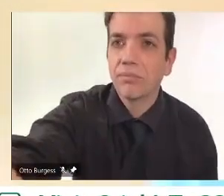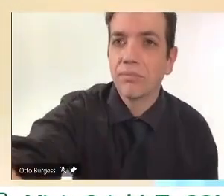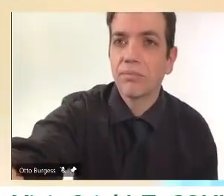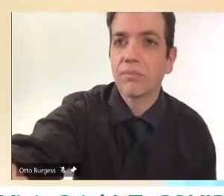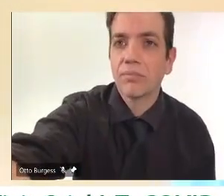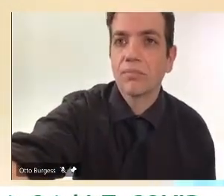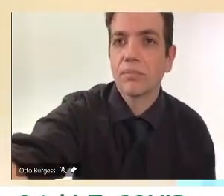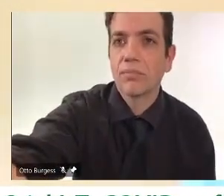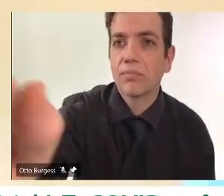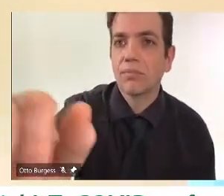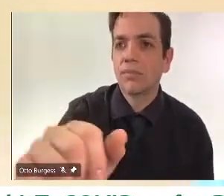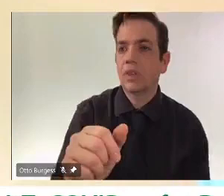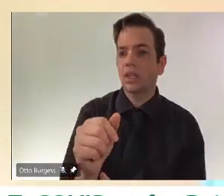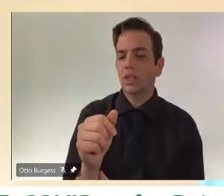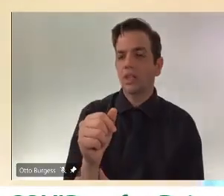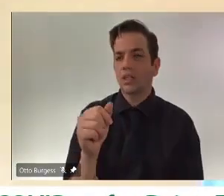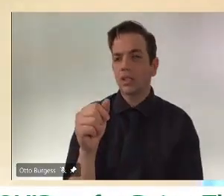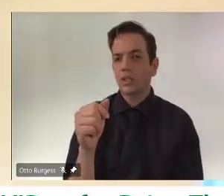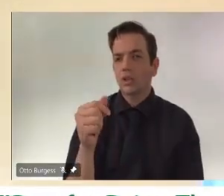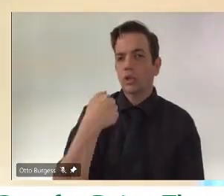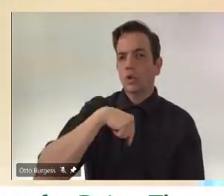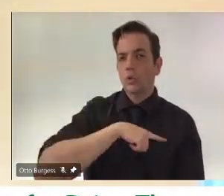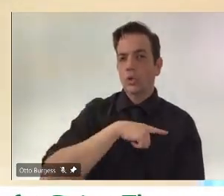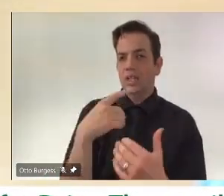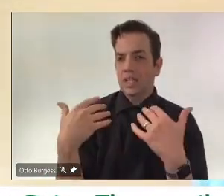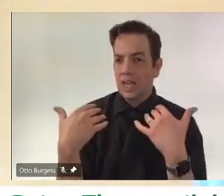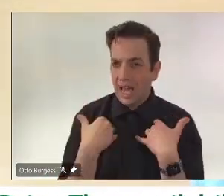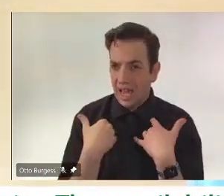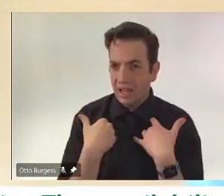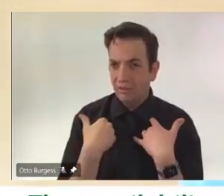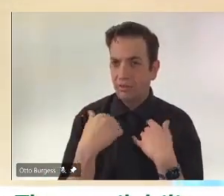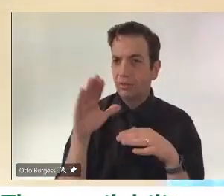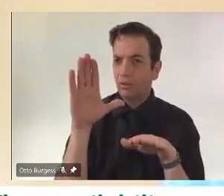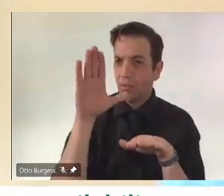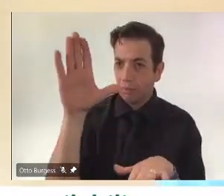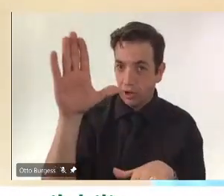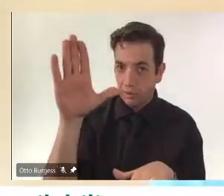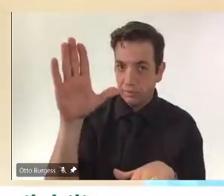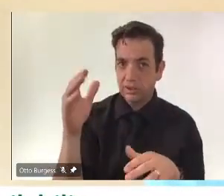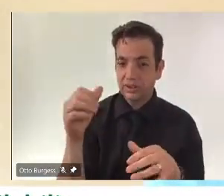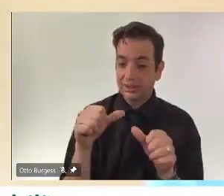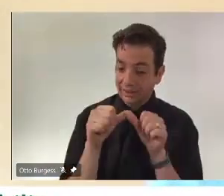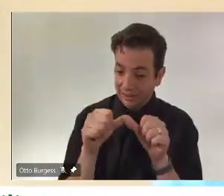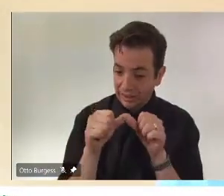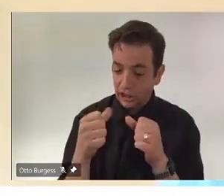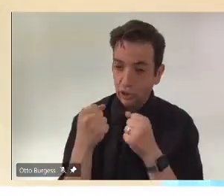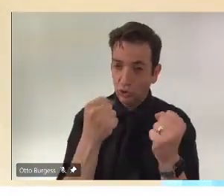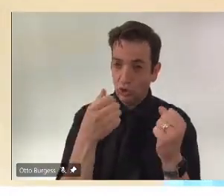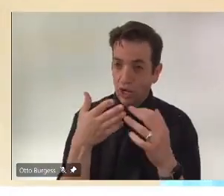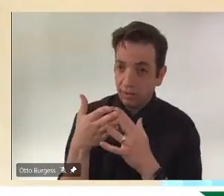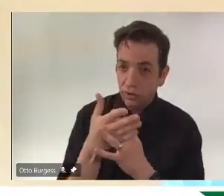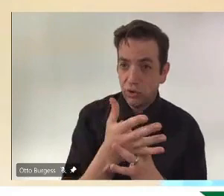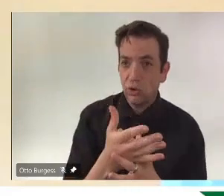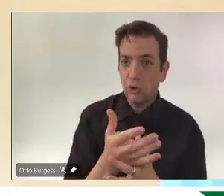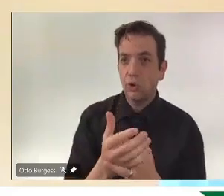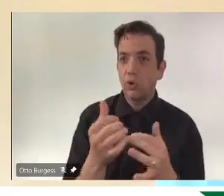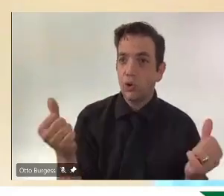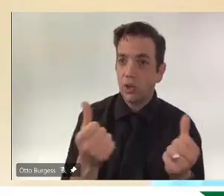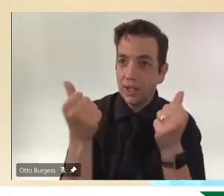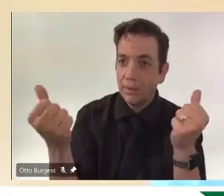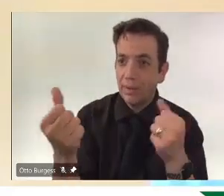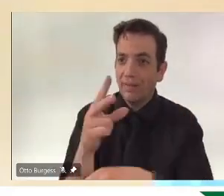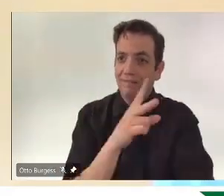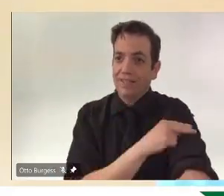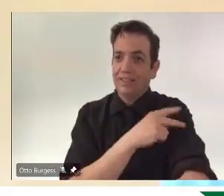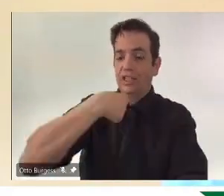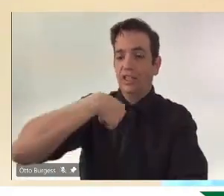We have committed to opening up the drive-throughs as much as we can with as much vaccine that we have available. The good news